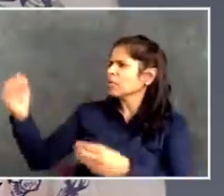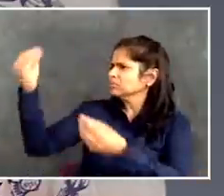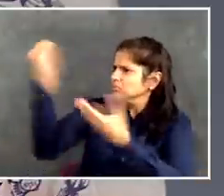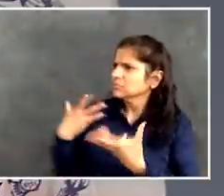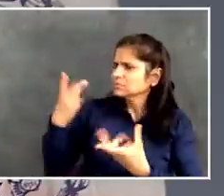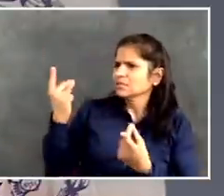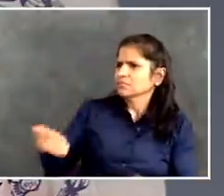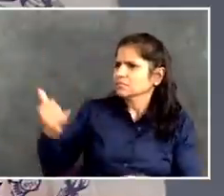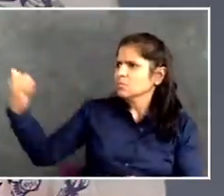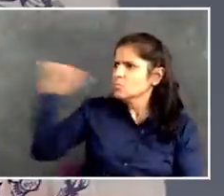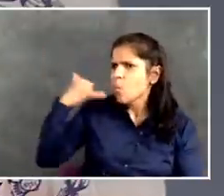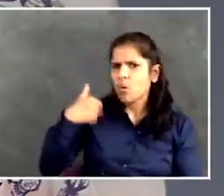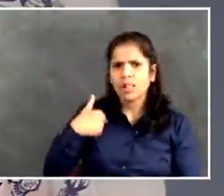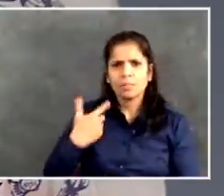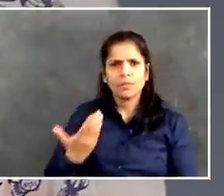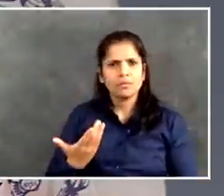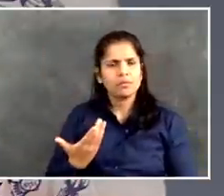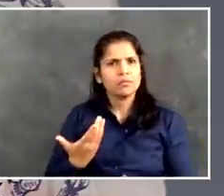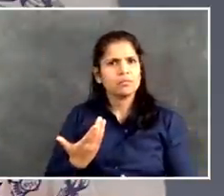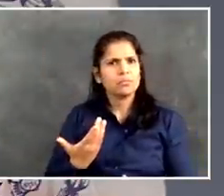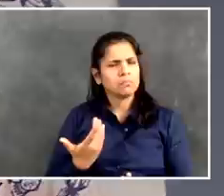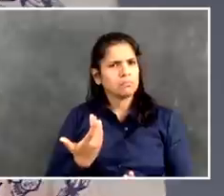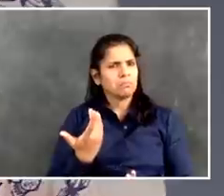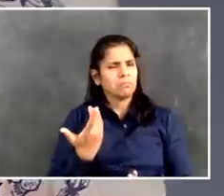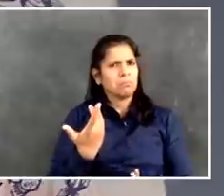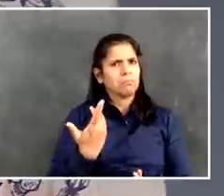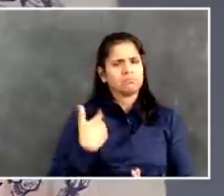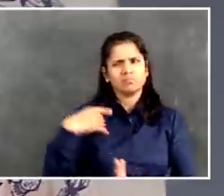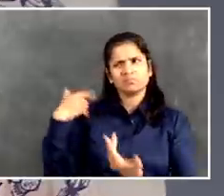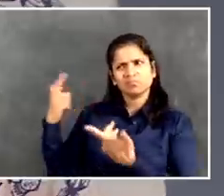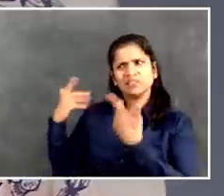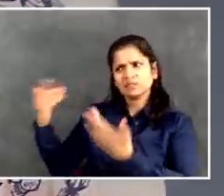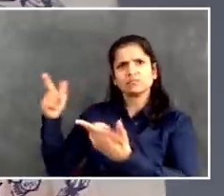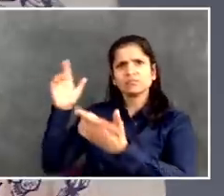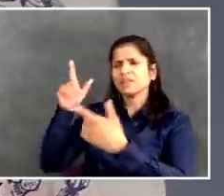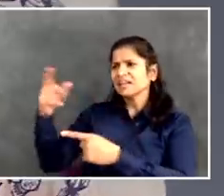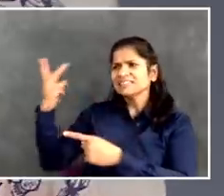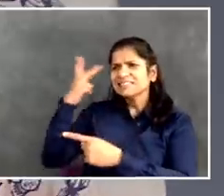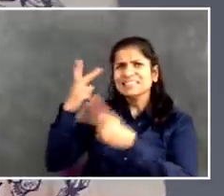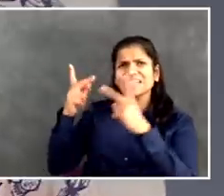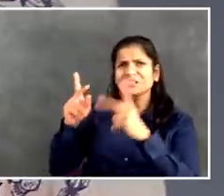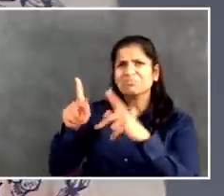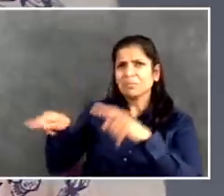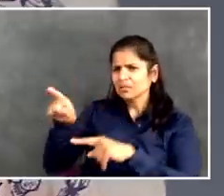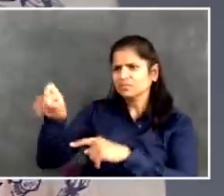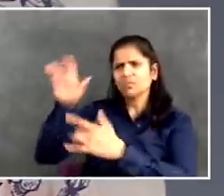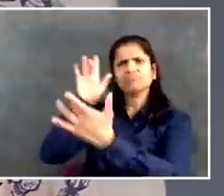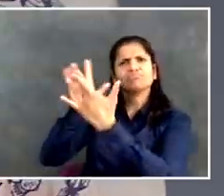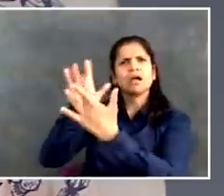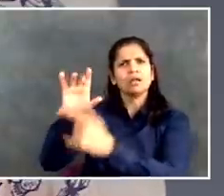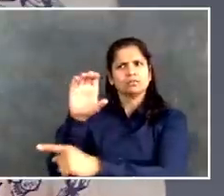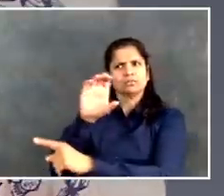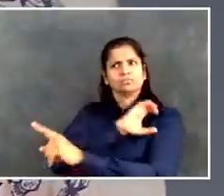talk to him. If she's not satisfied with that conversation, she should talk to me. And if there's anything more that we can do, of course we'd do it.